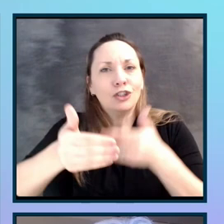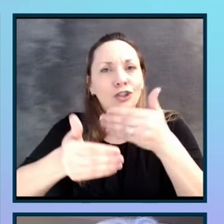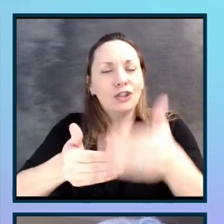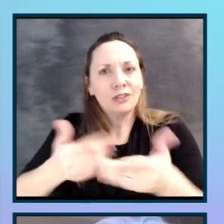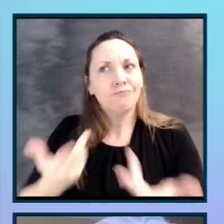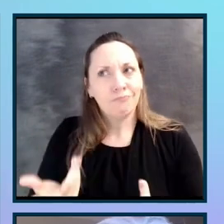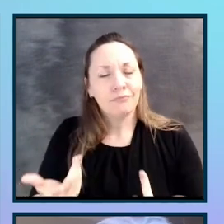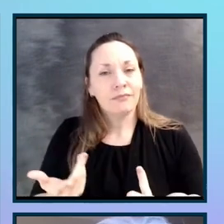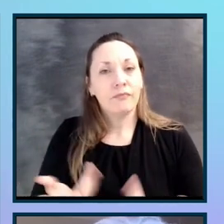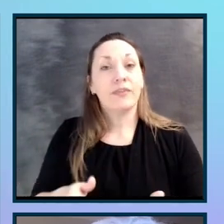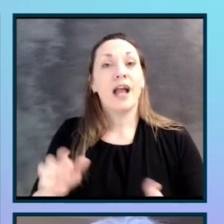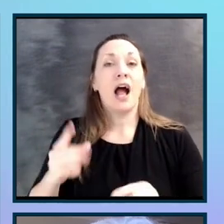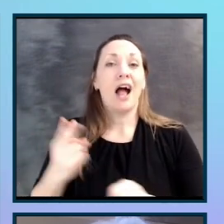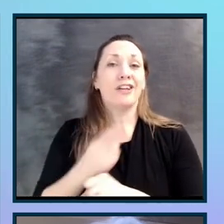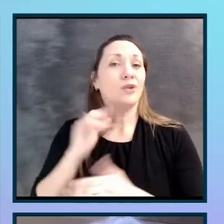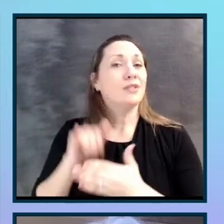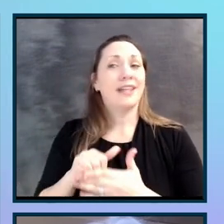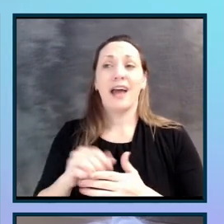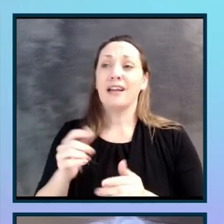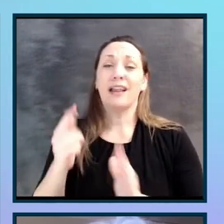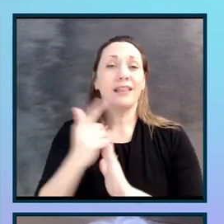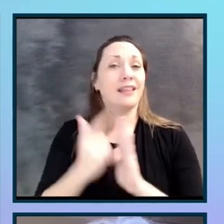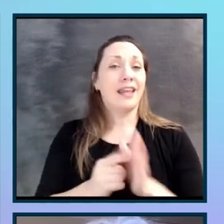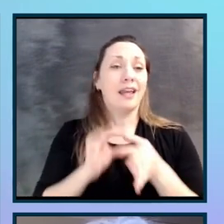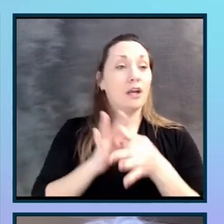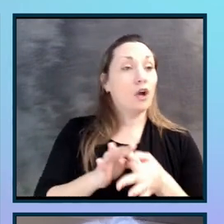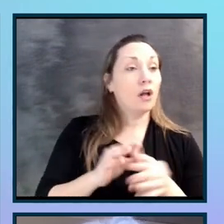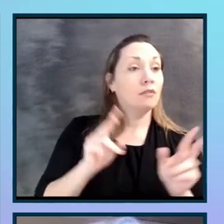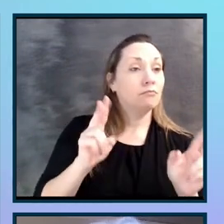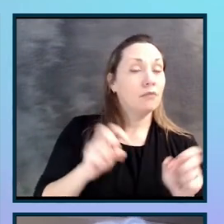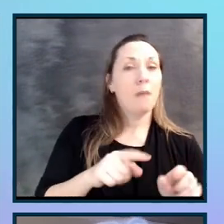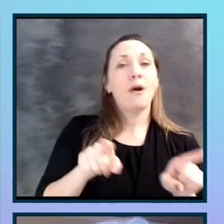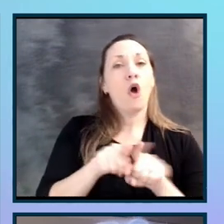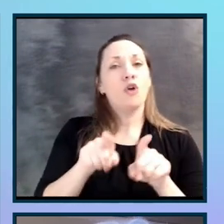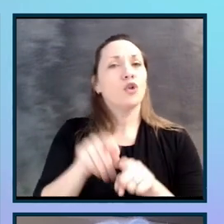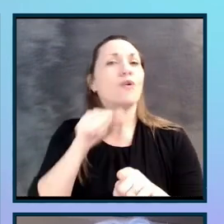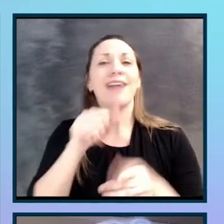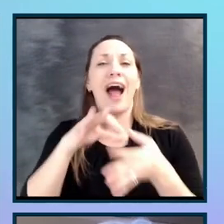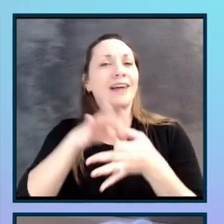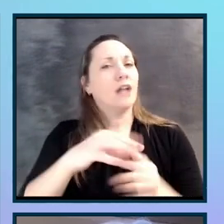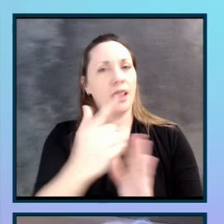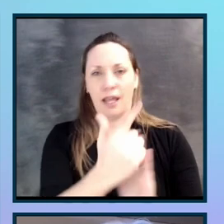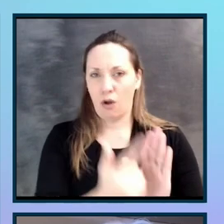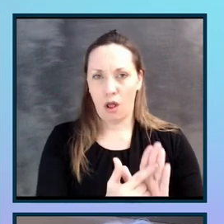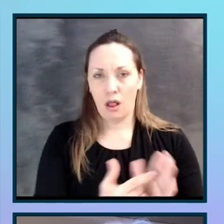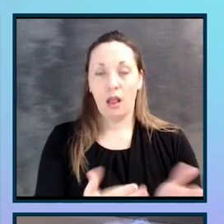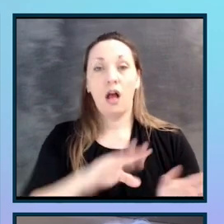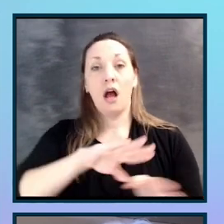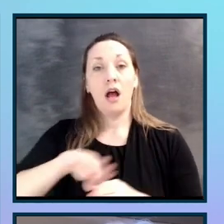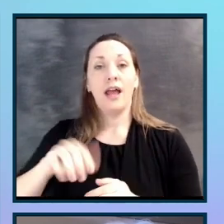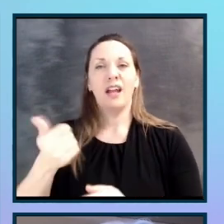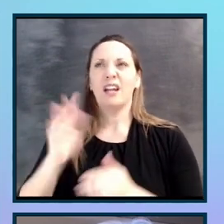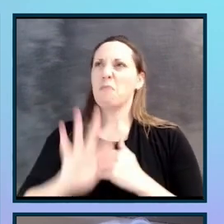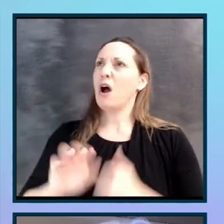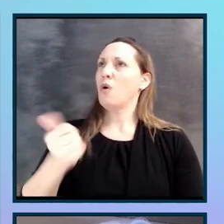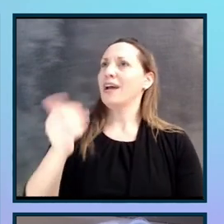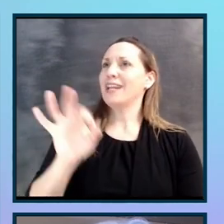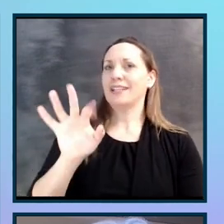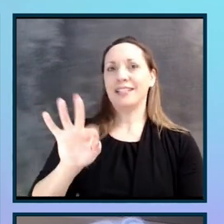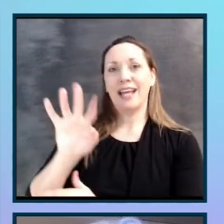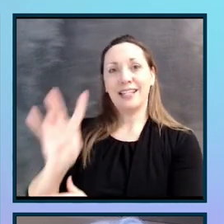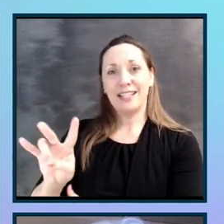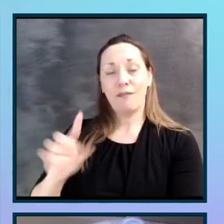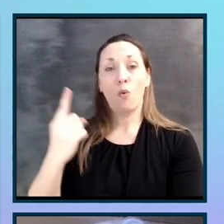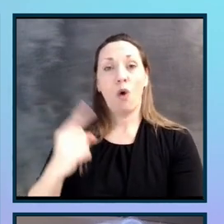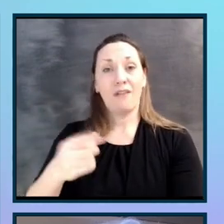within a legal context, but they are also applicable outside. In about 1997, one of our clients,